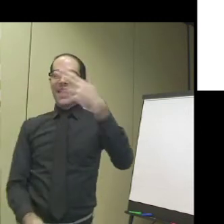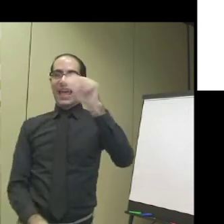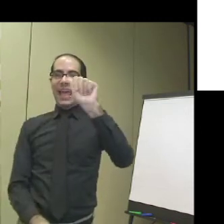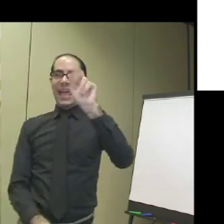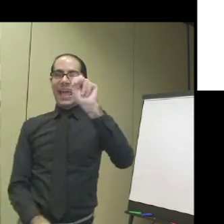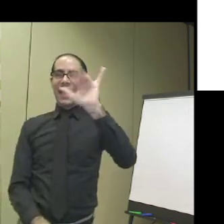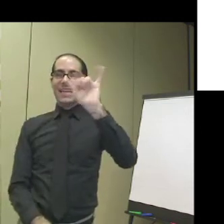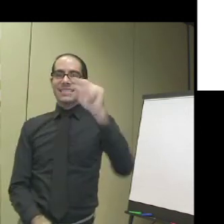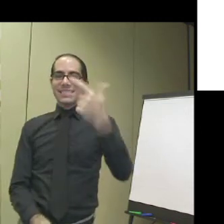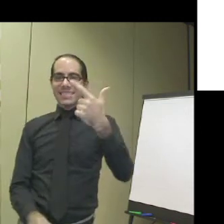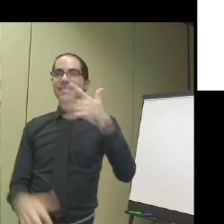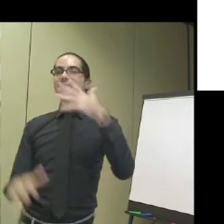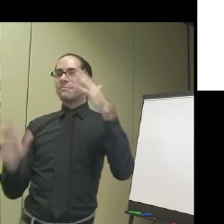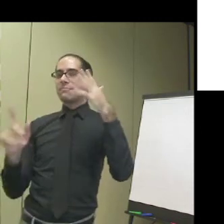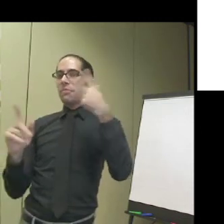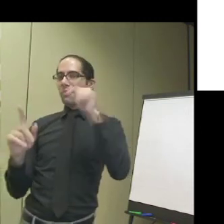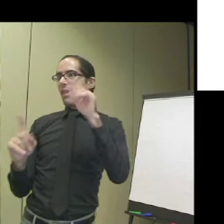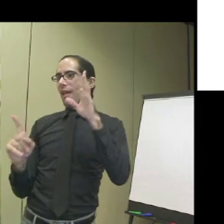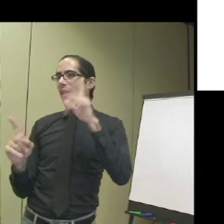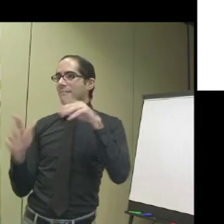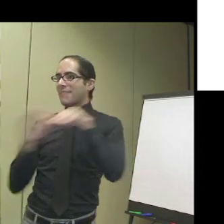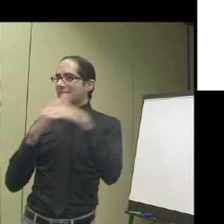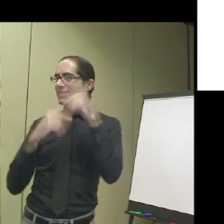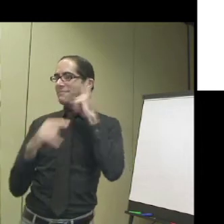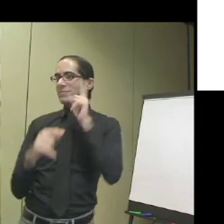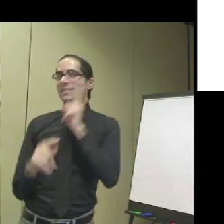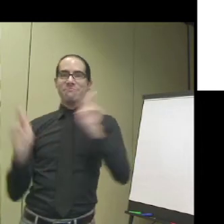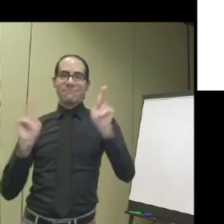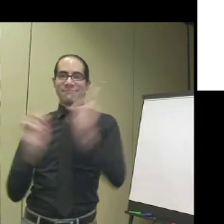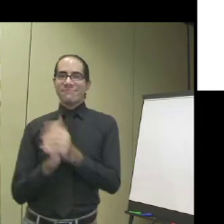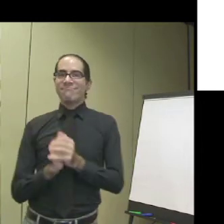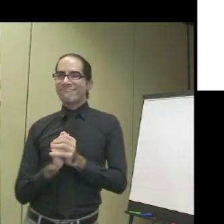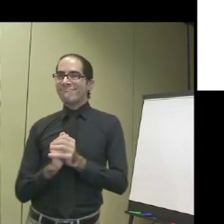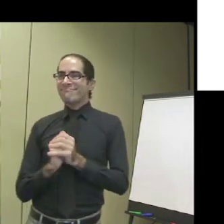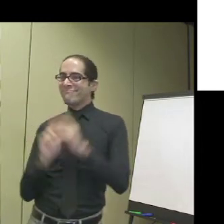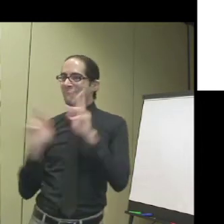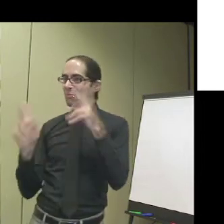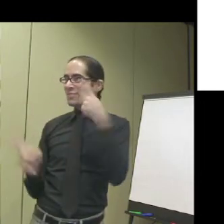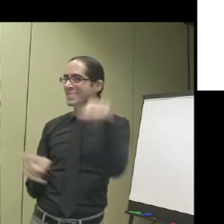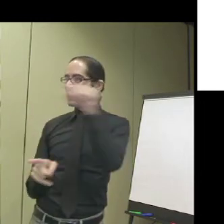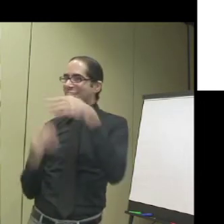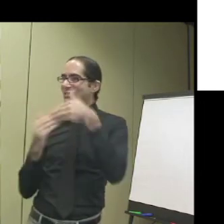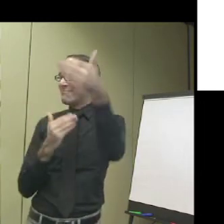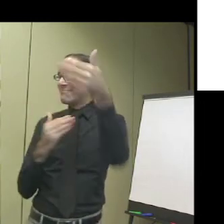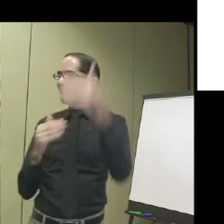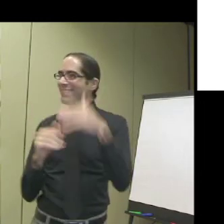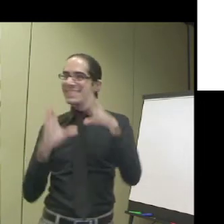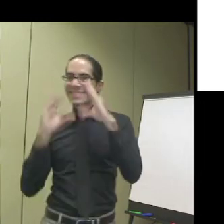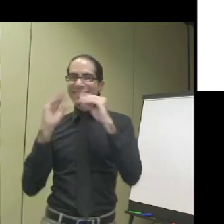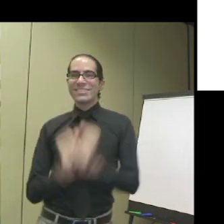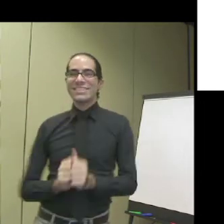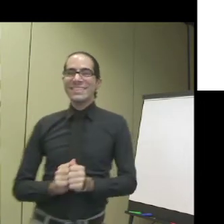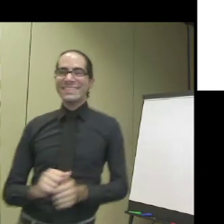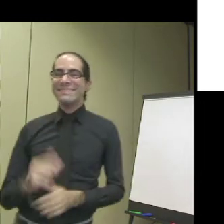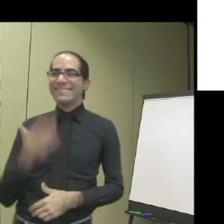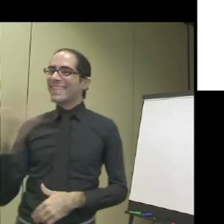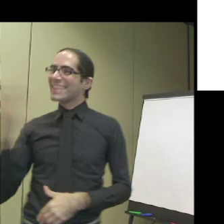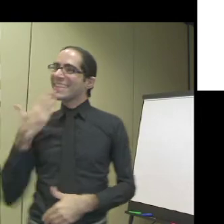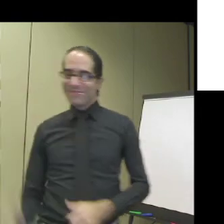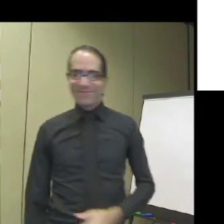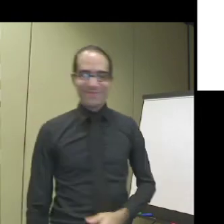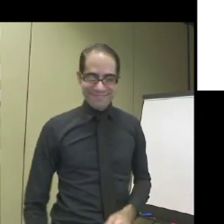continue to improve these enhancements. Enhancing these things for the future. For accessibility for deaf people. I'll explain more about this in the next session.